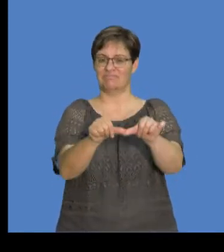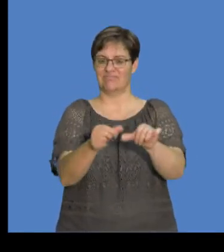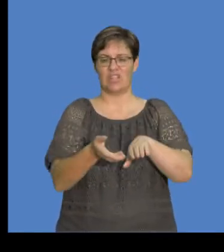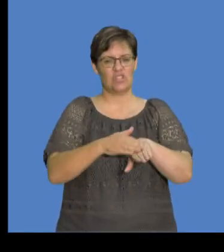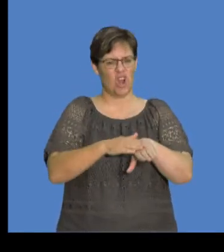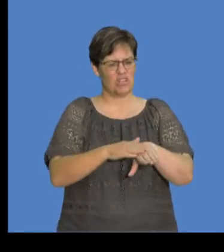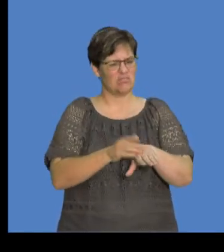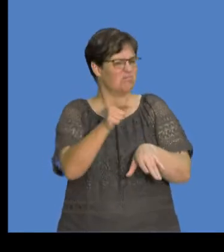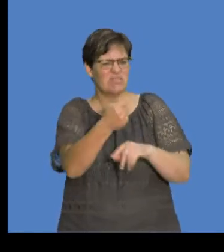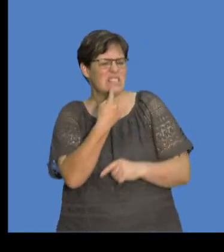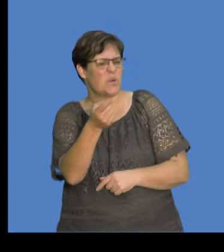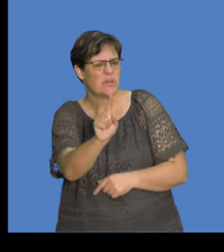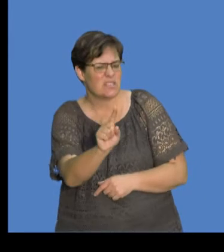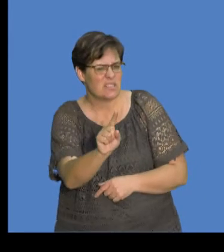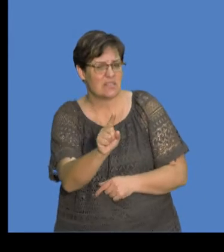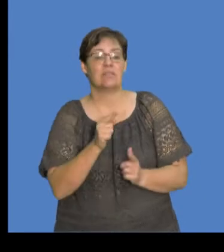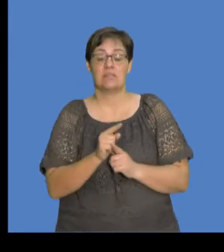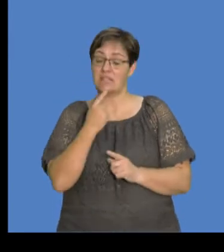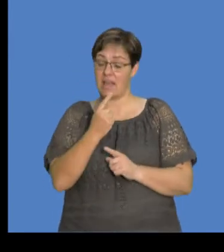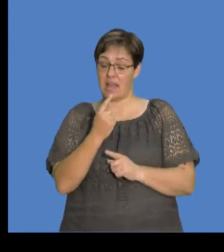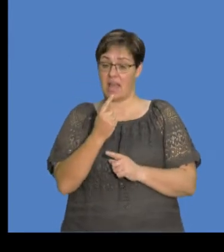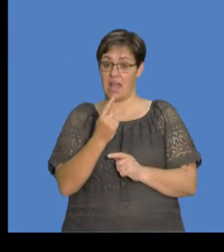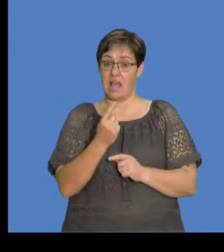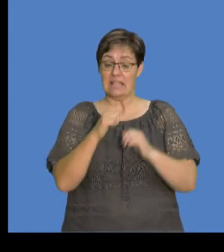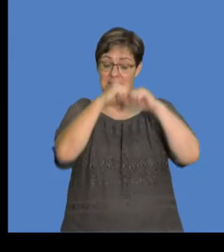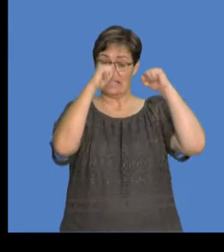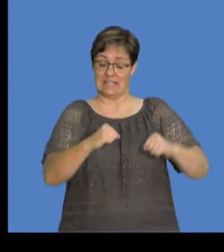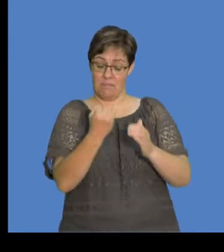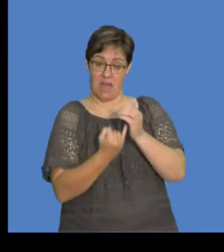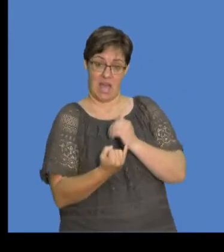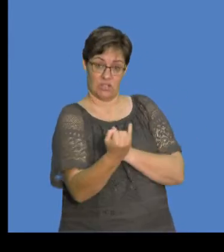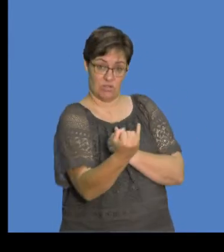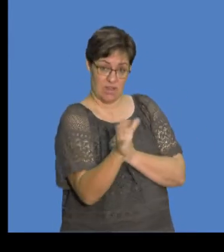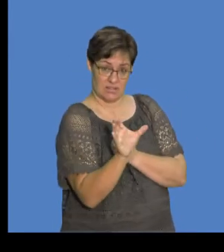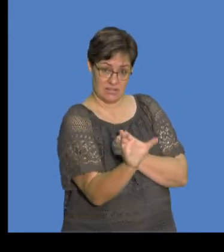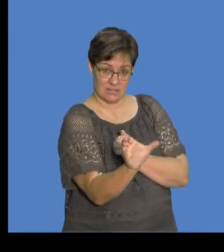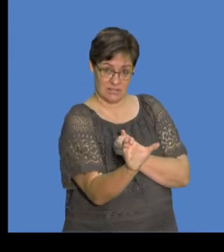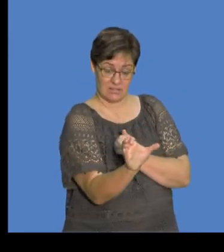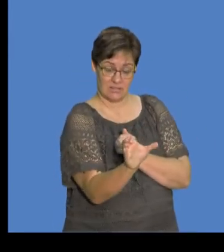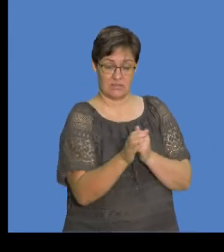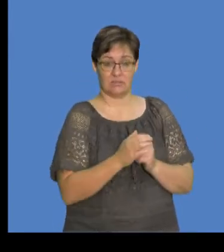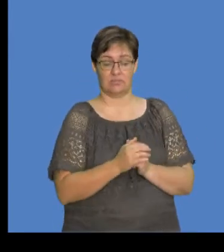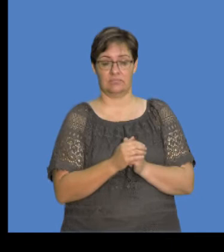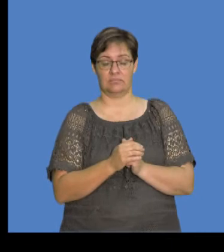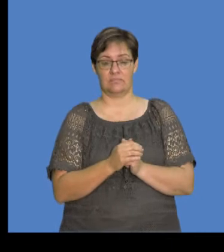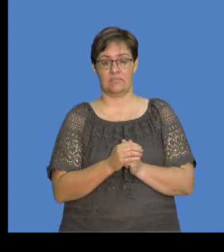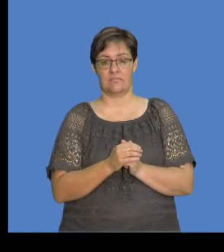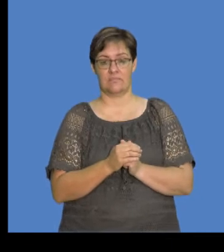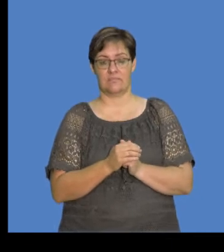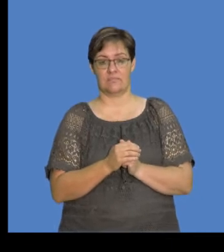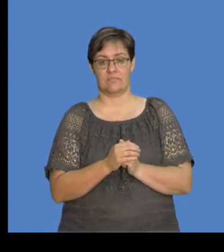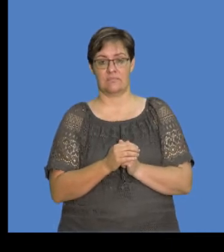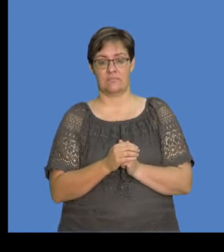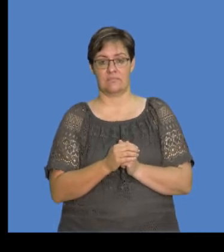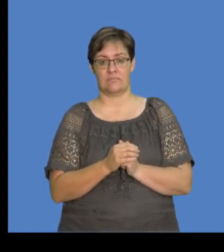does the law of conservation of charge say? It says that in an isolated system, okay? So in an isolated